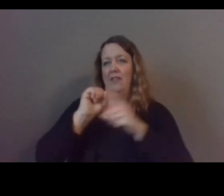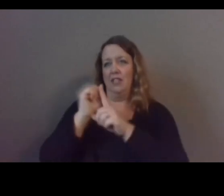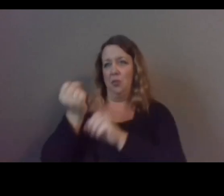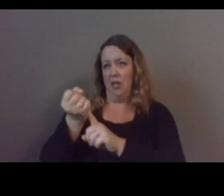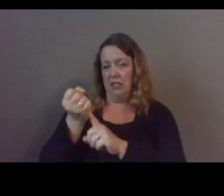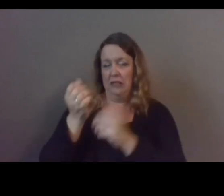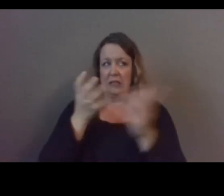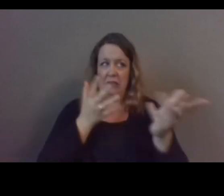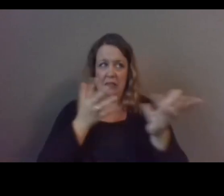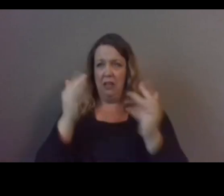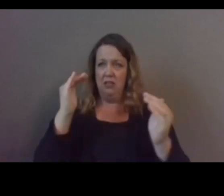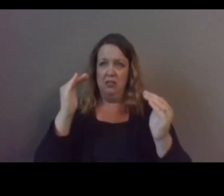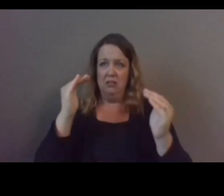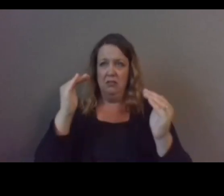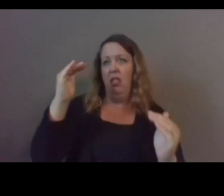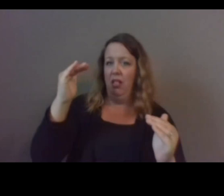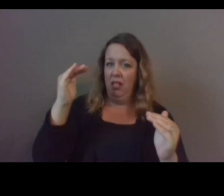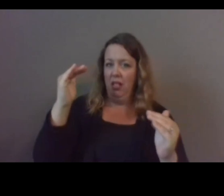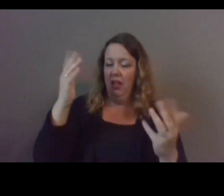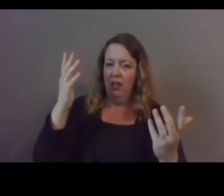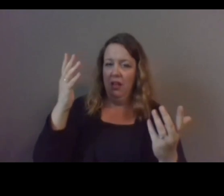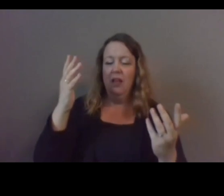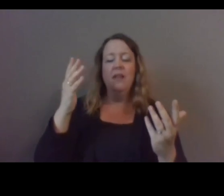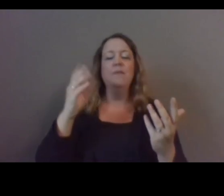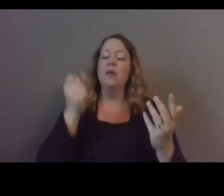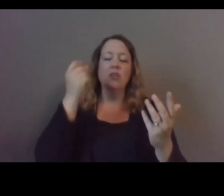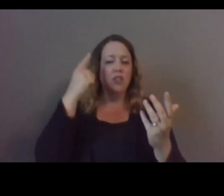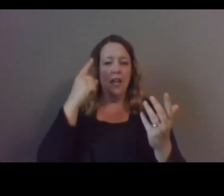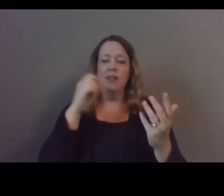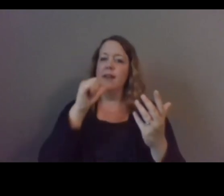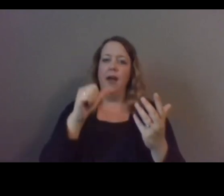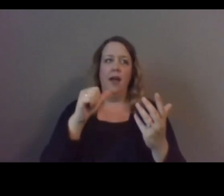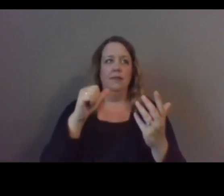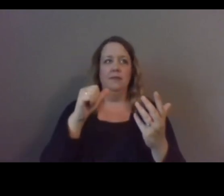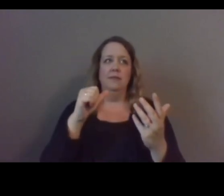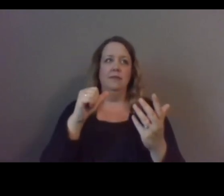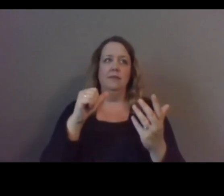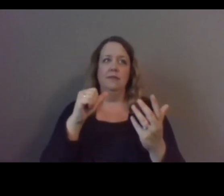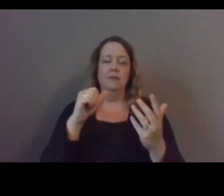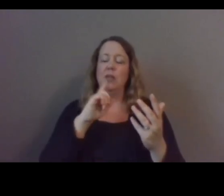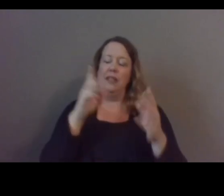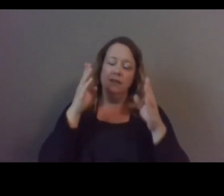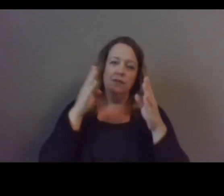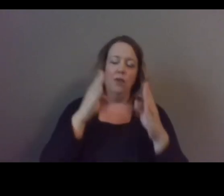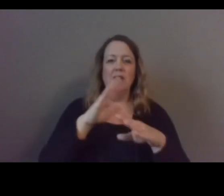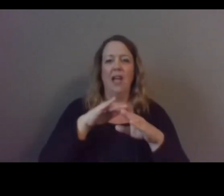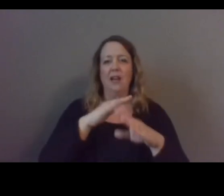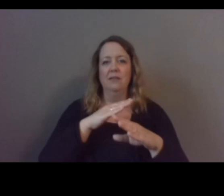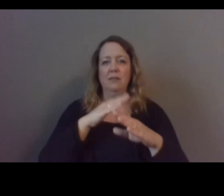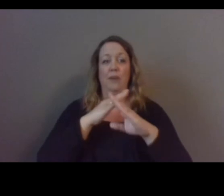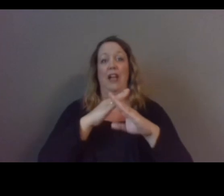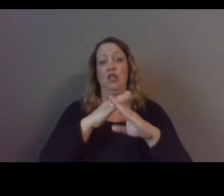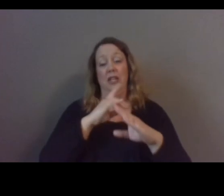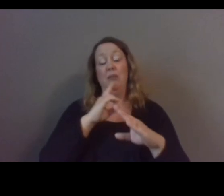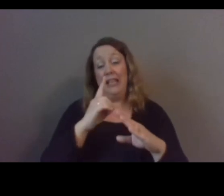and of course none of this addresses the issue of prevention of hopefully avoiding uh youth uh as much as